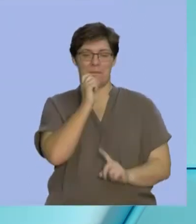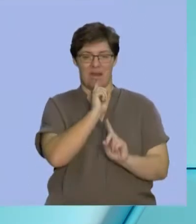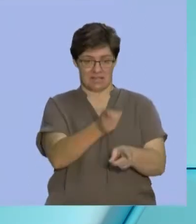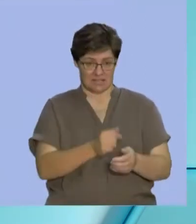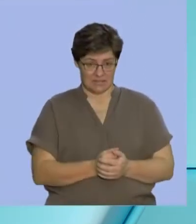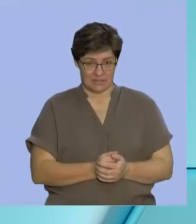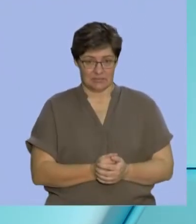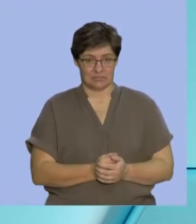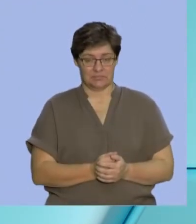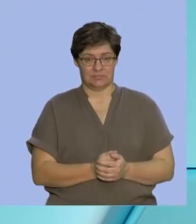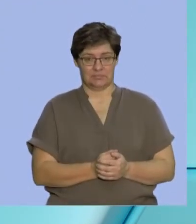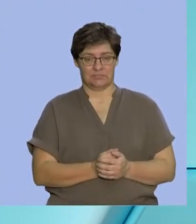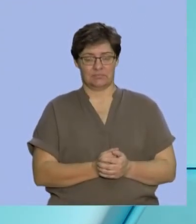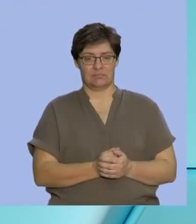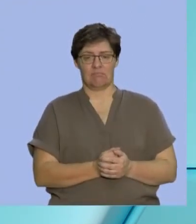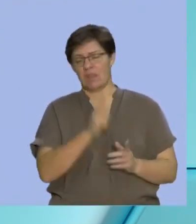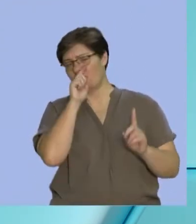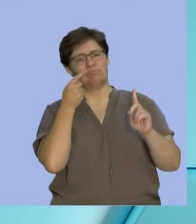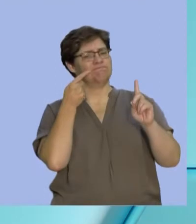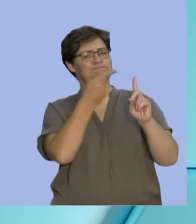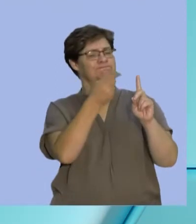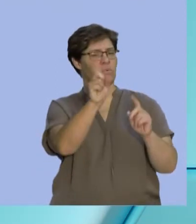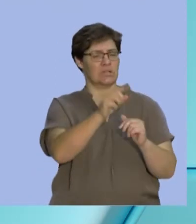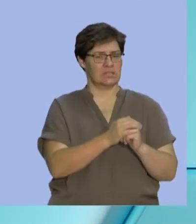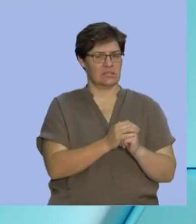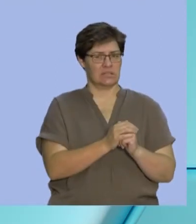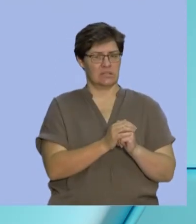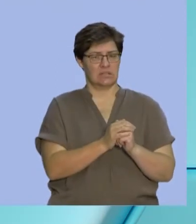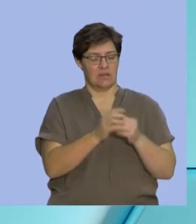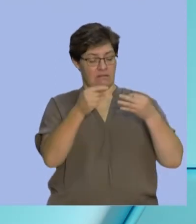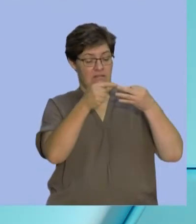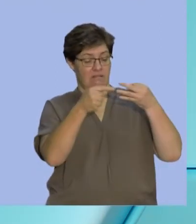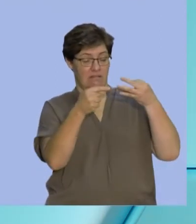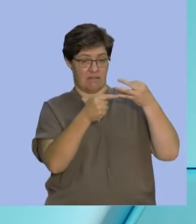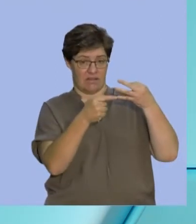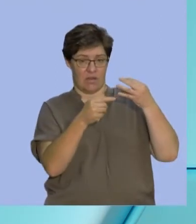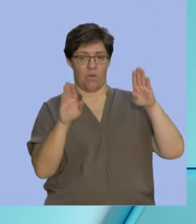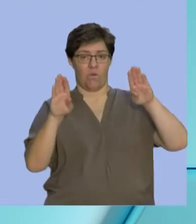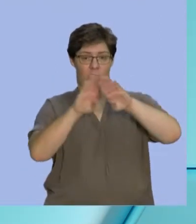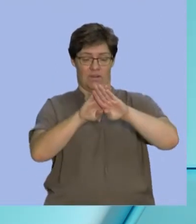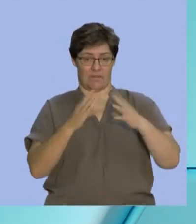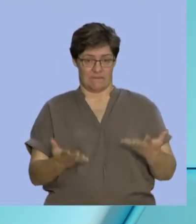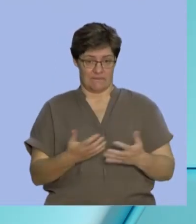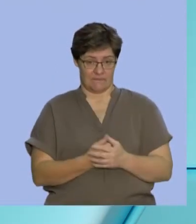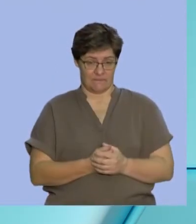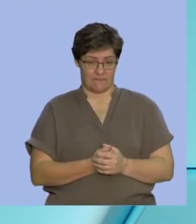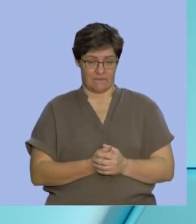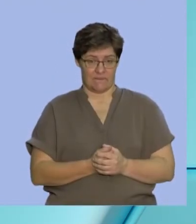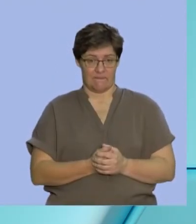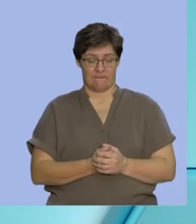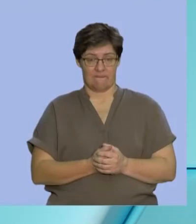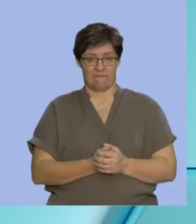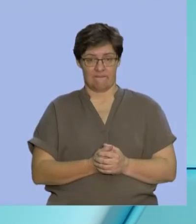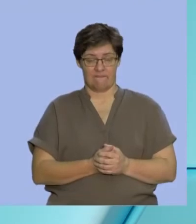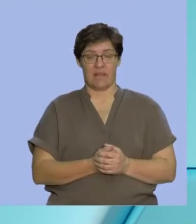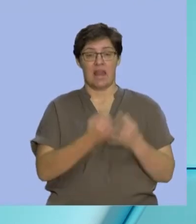So our goal is to find where all three events overlap. I'm going to call the number in